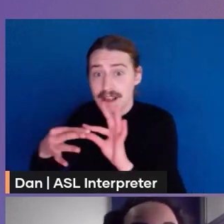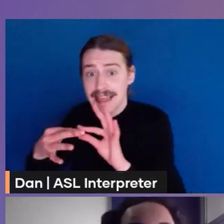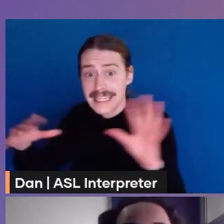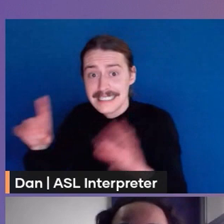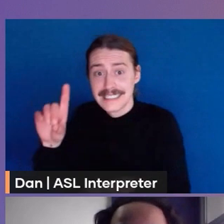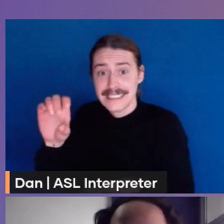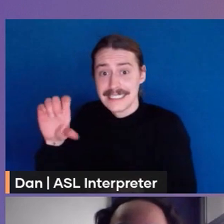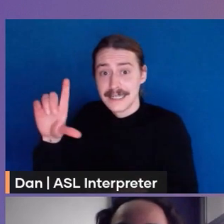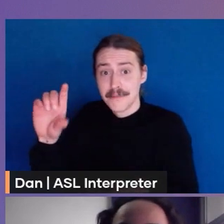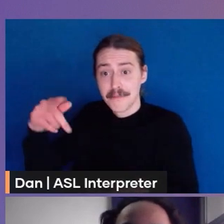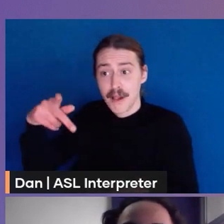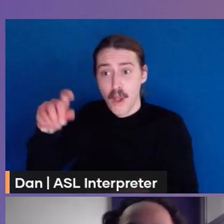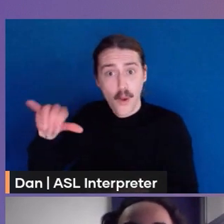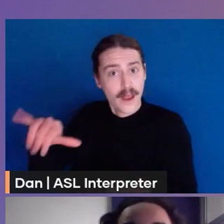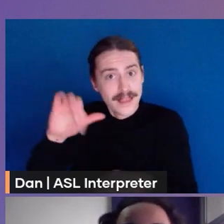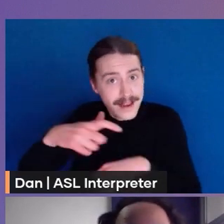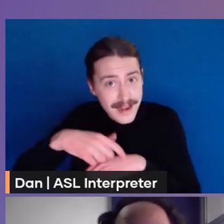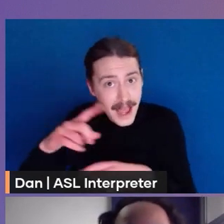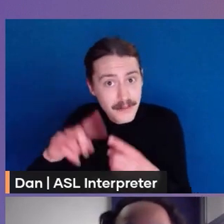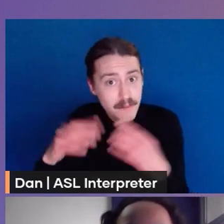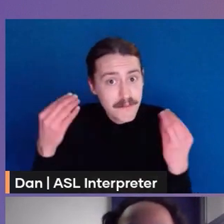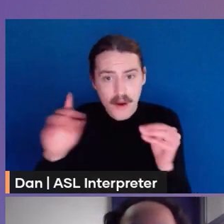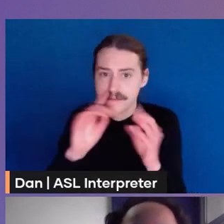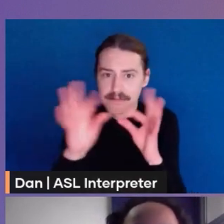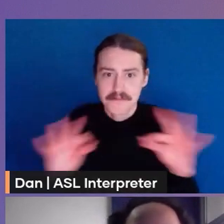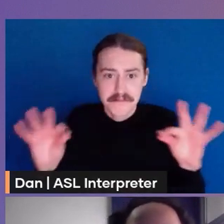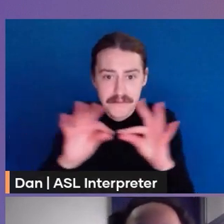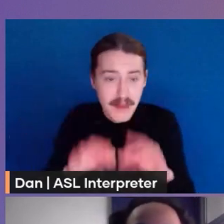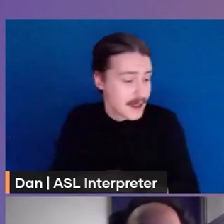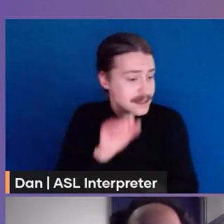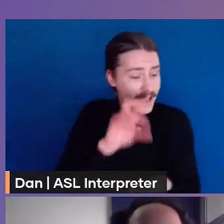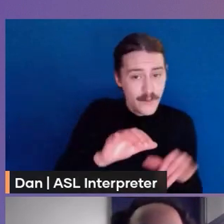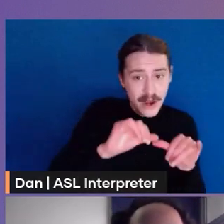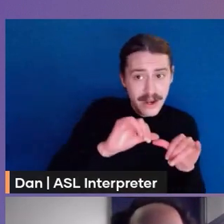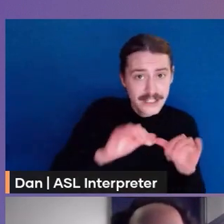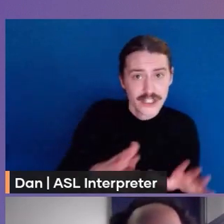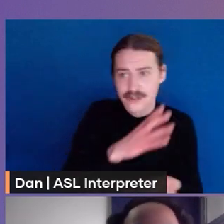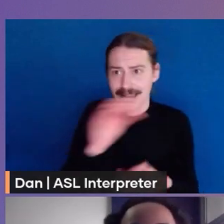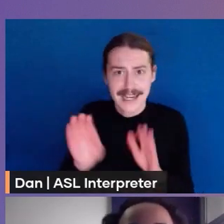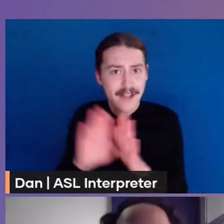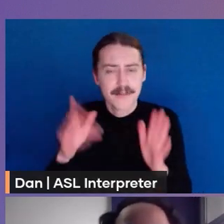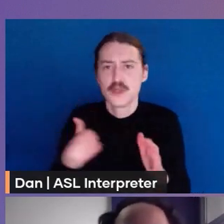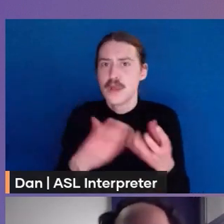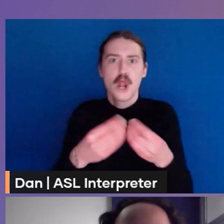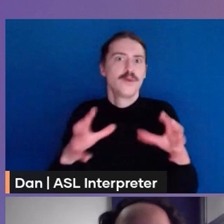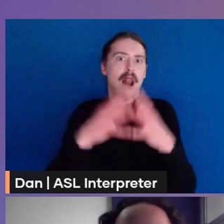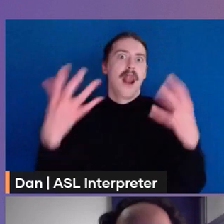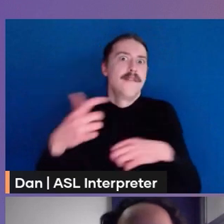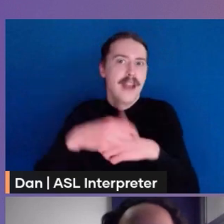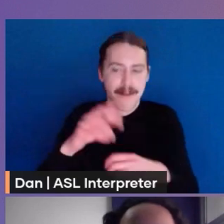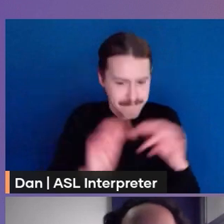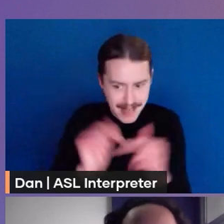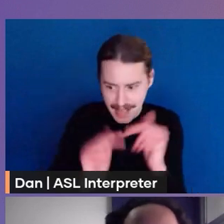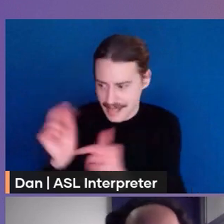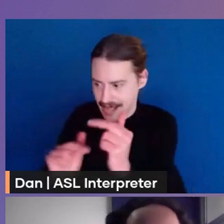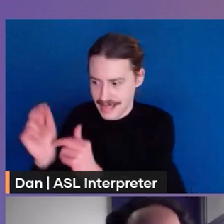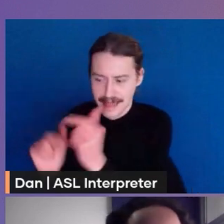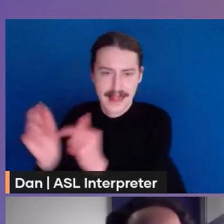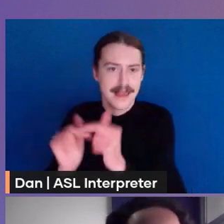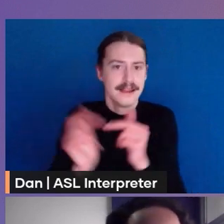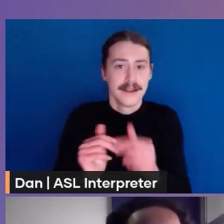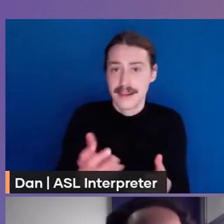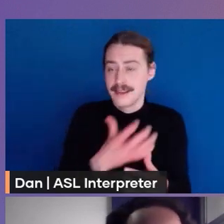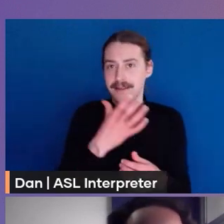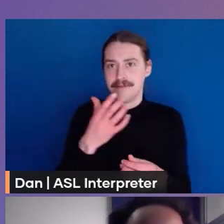or sres and we as developers already lose so much time reinvent the wheel instead of contributing to the open source community solutions